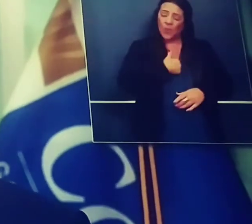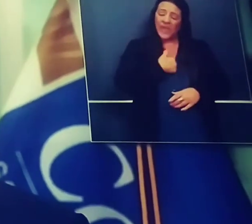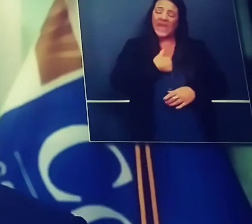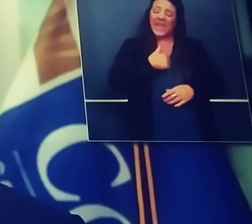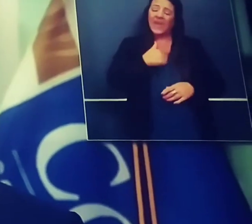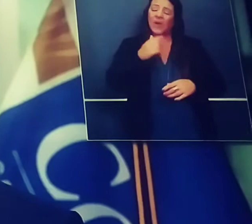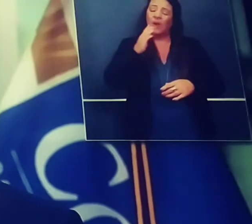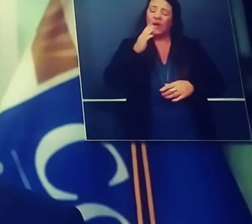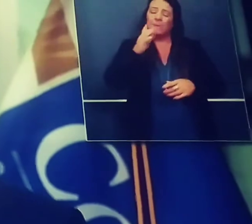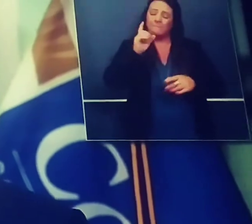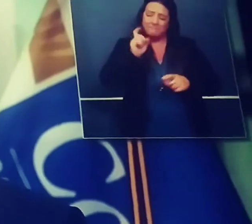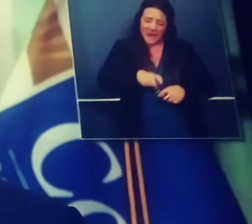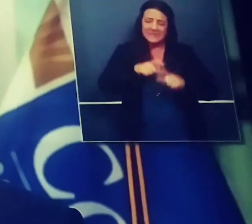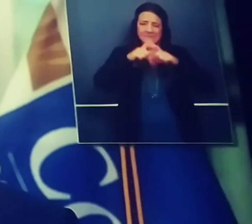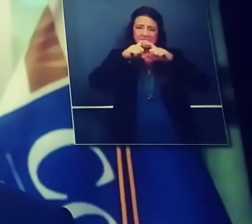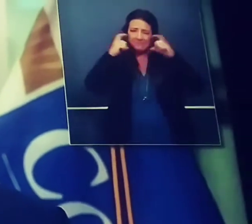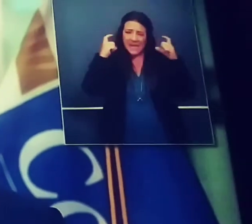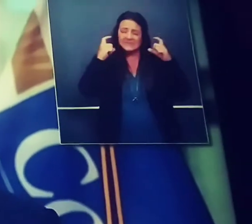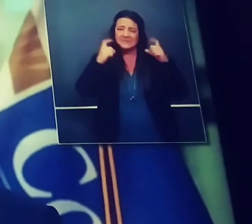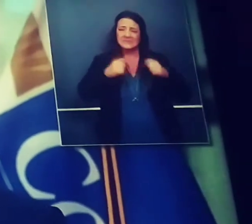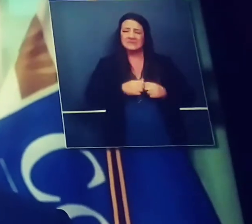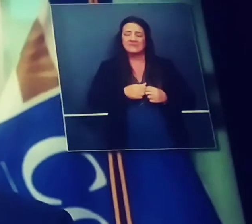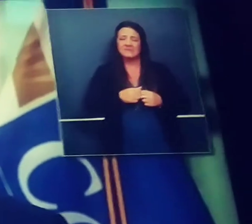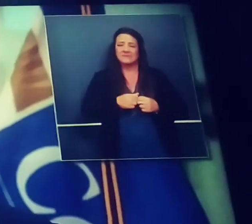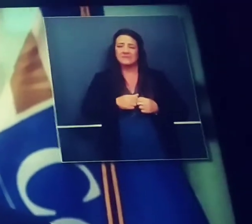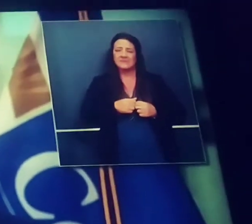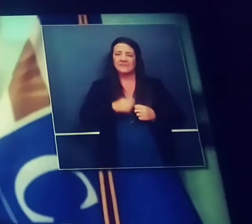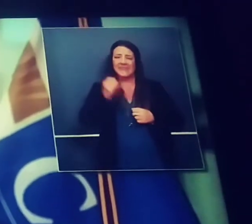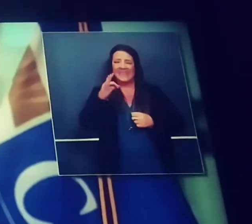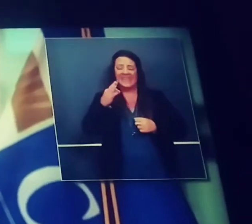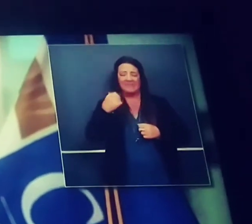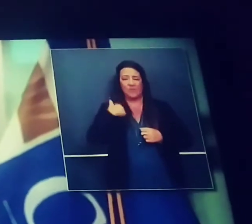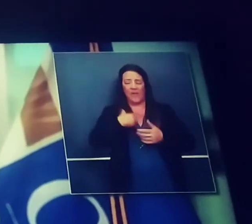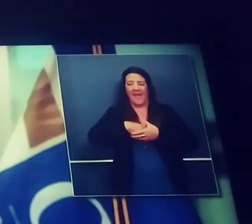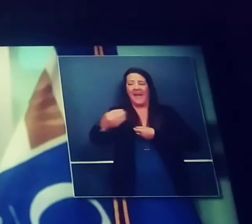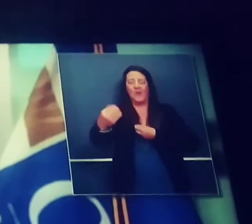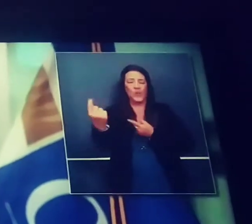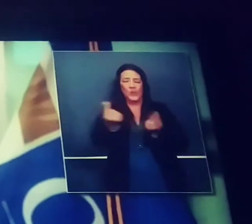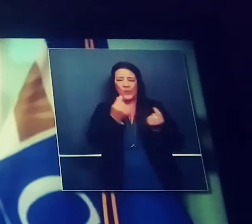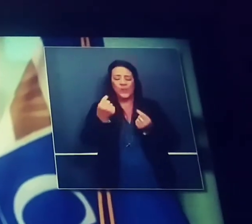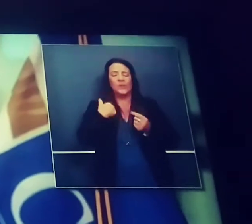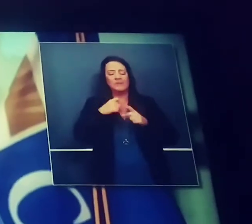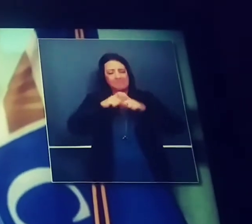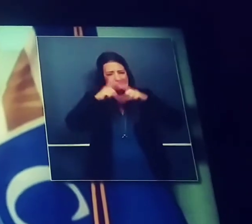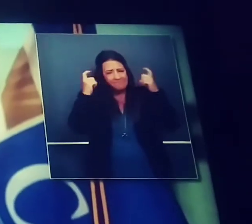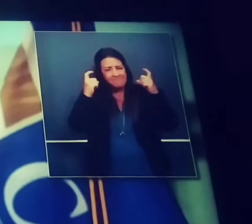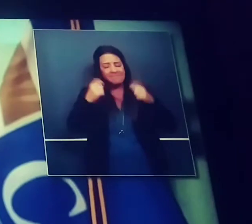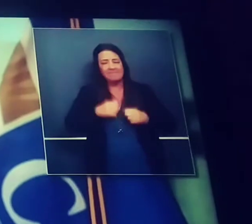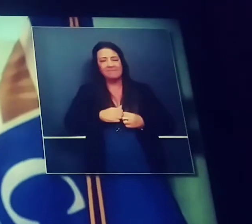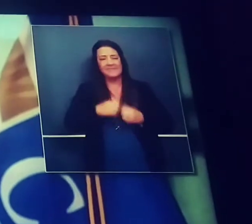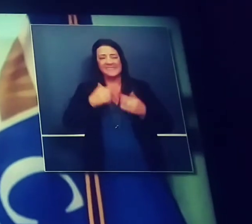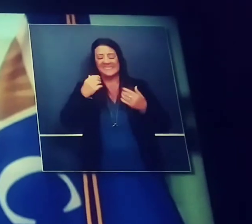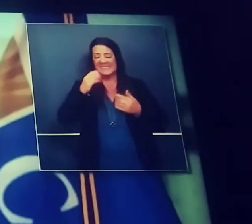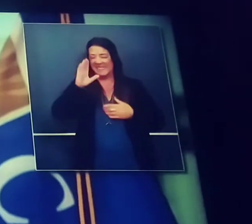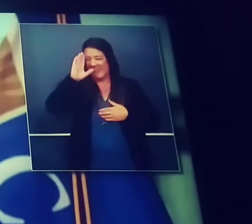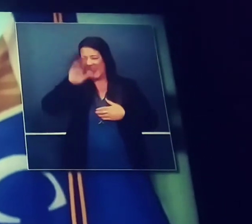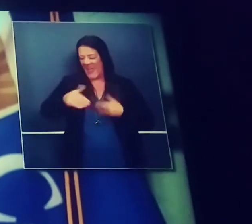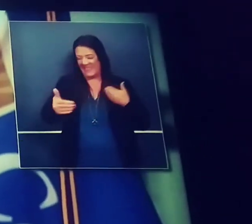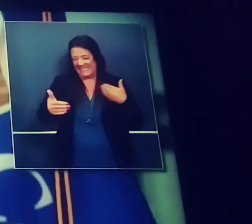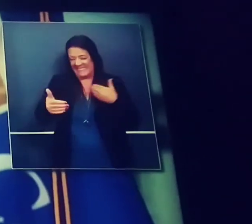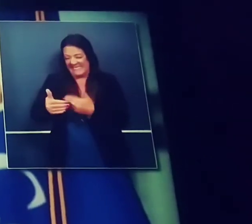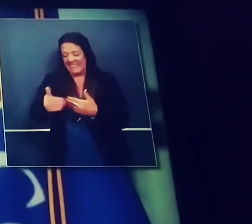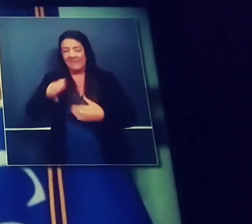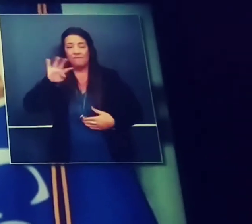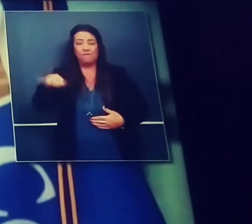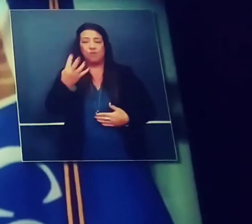face mask, a face covering when we can't practice physical distancing. We've got 4th of July coming up. We have rules